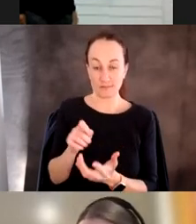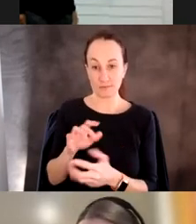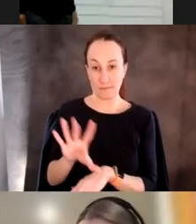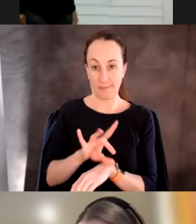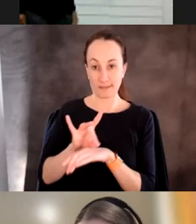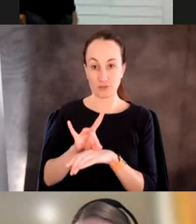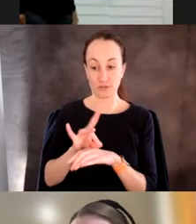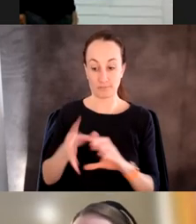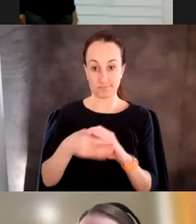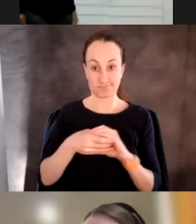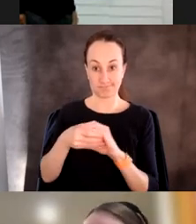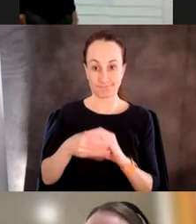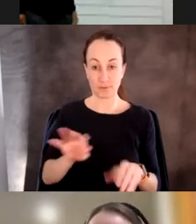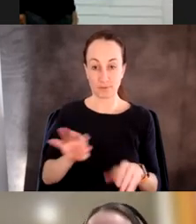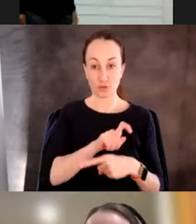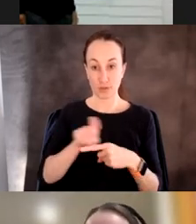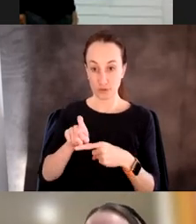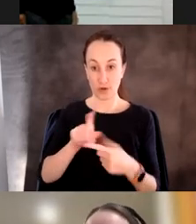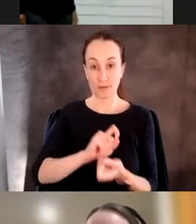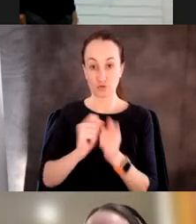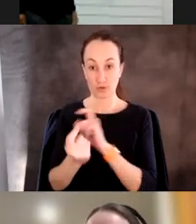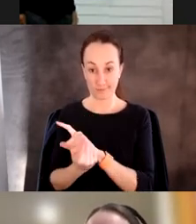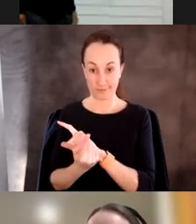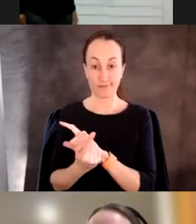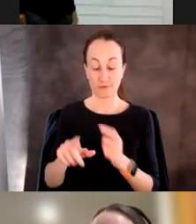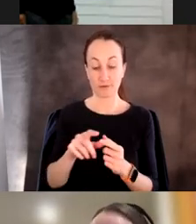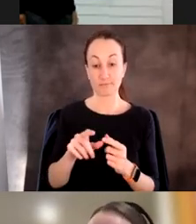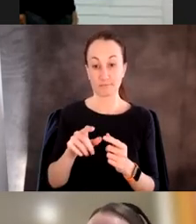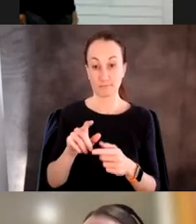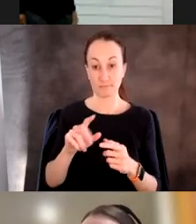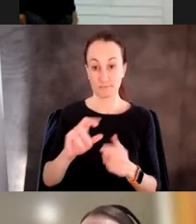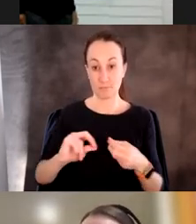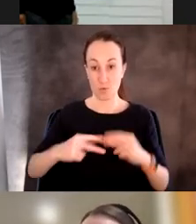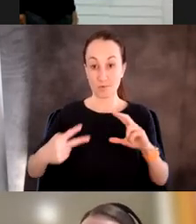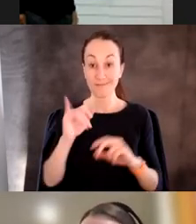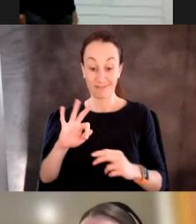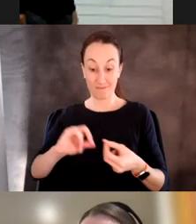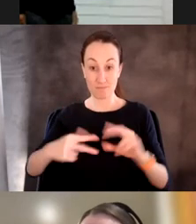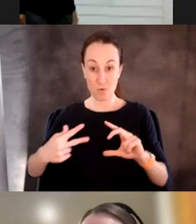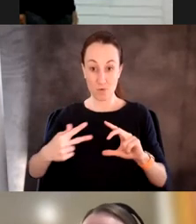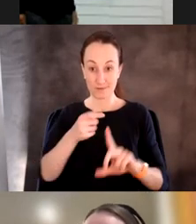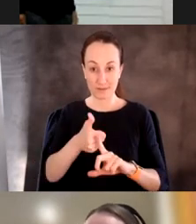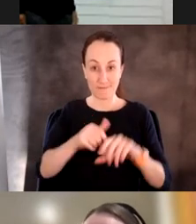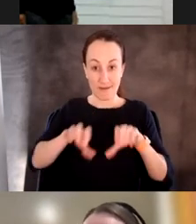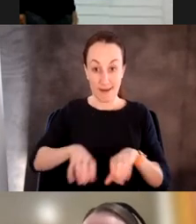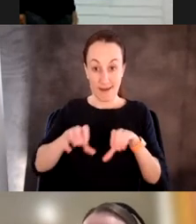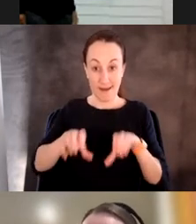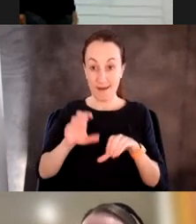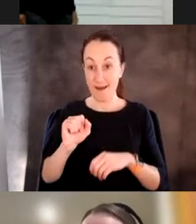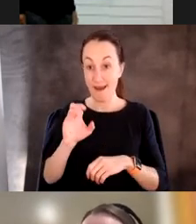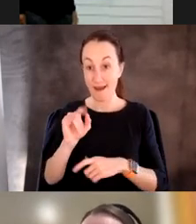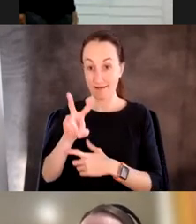will transcribe and translate that protein. And if that protein is active, the gene circuit will